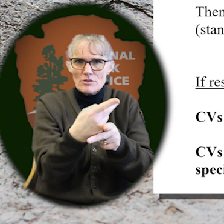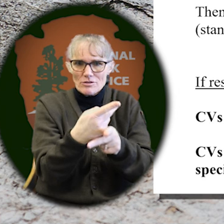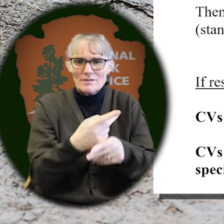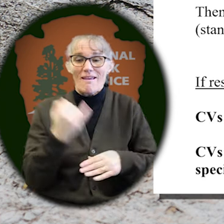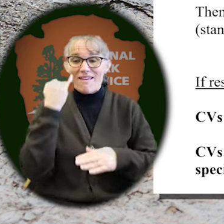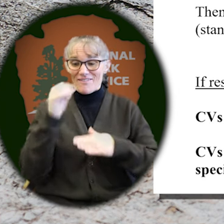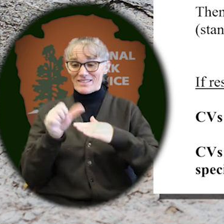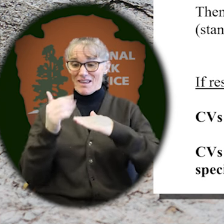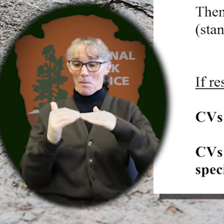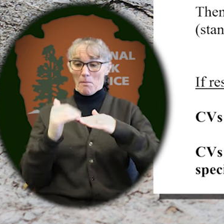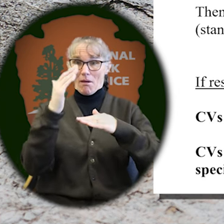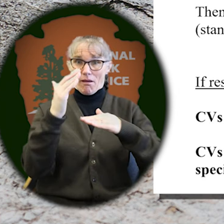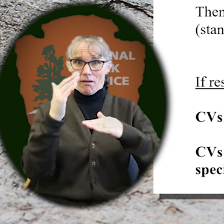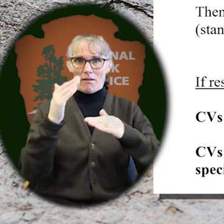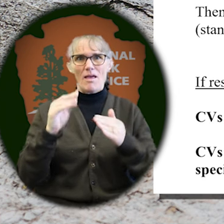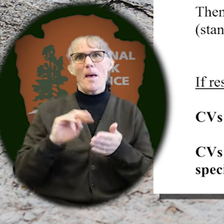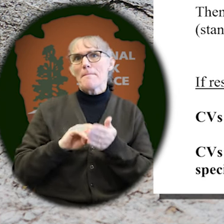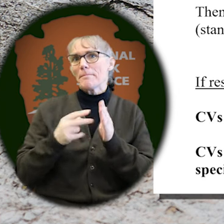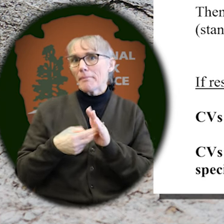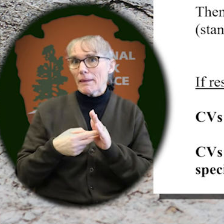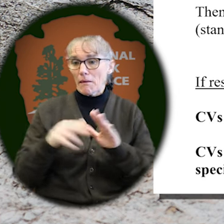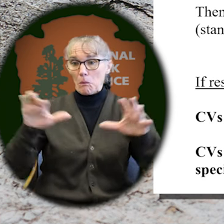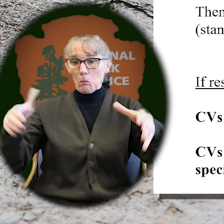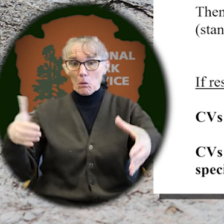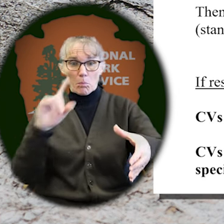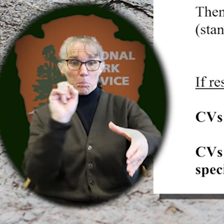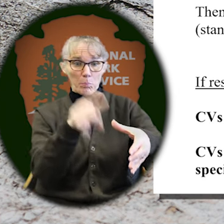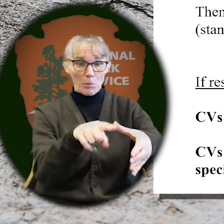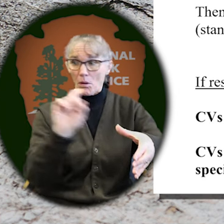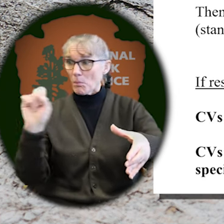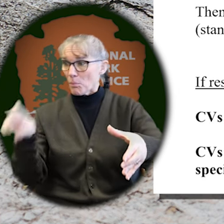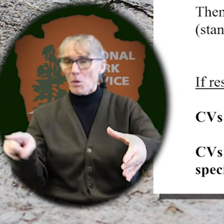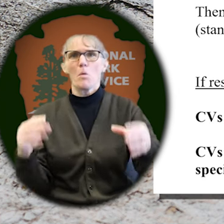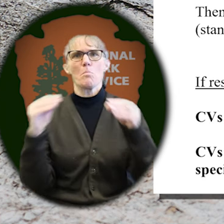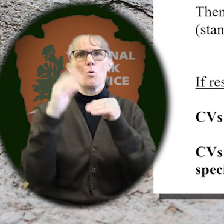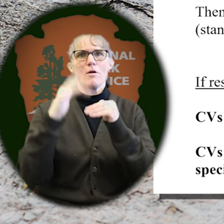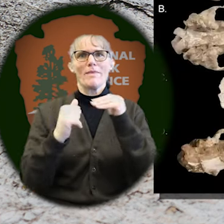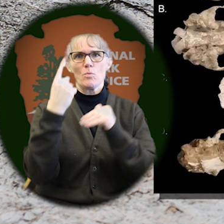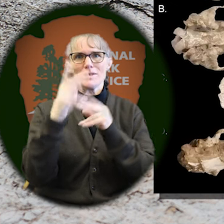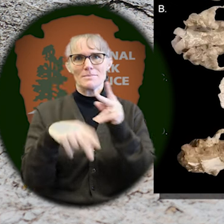it's greater than 10, then it might mean I have more than one species.